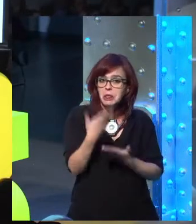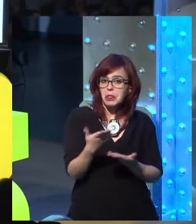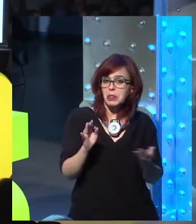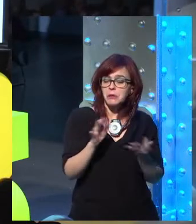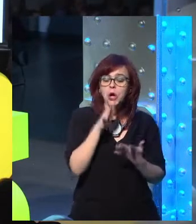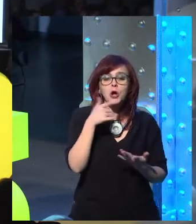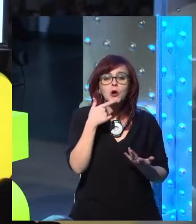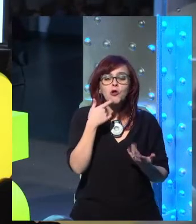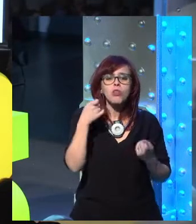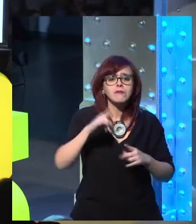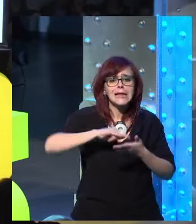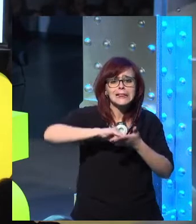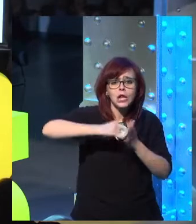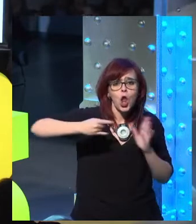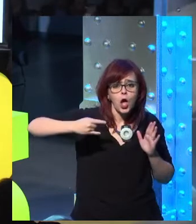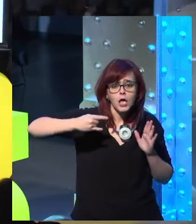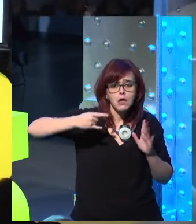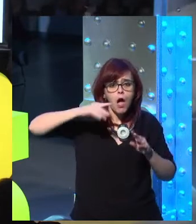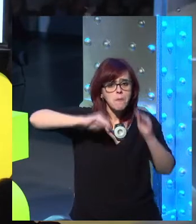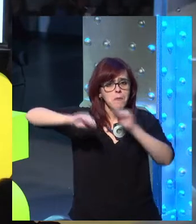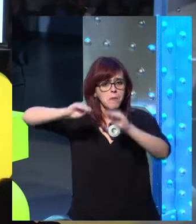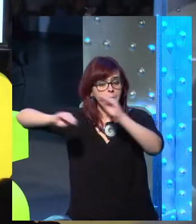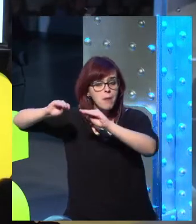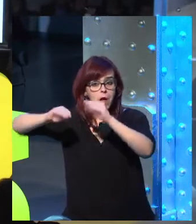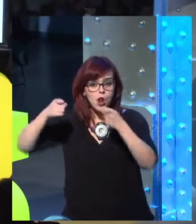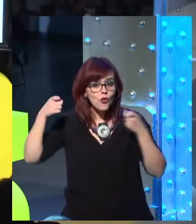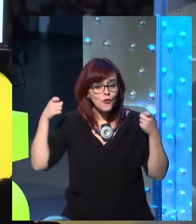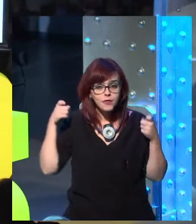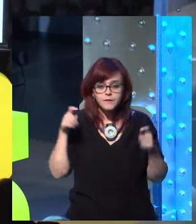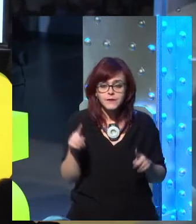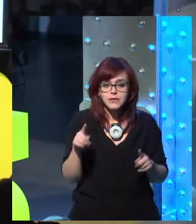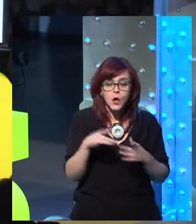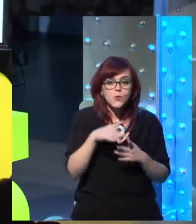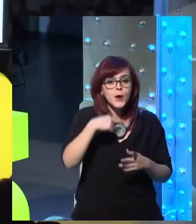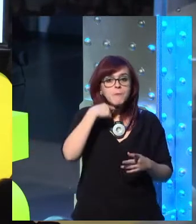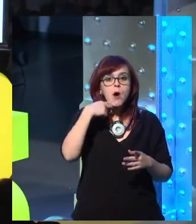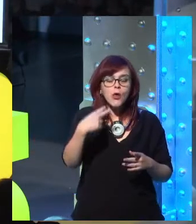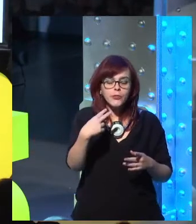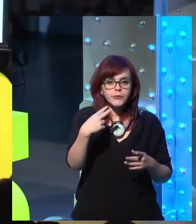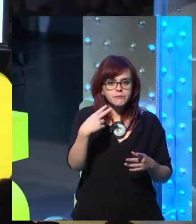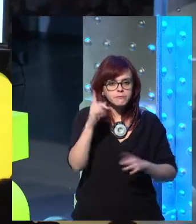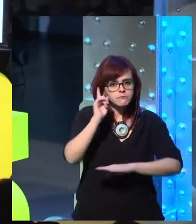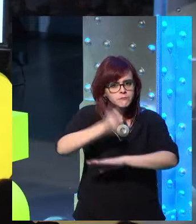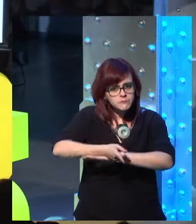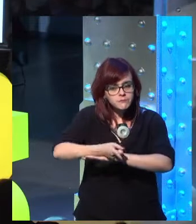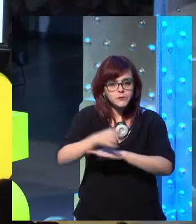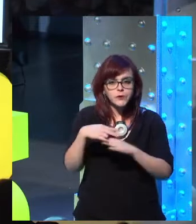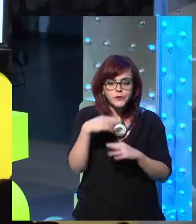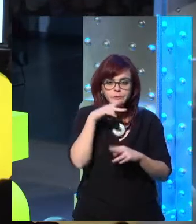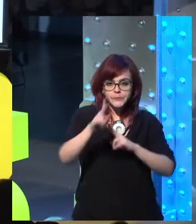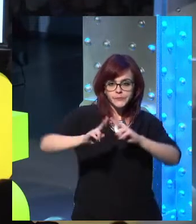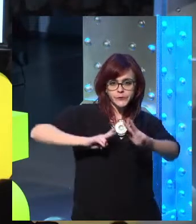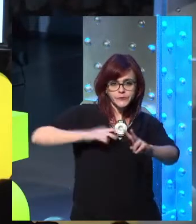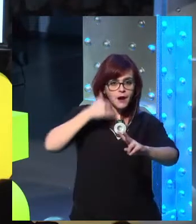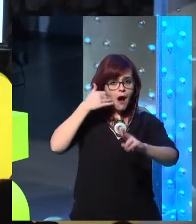go into. And you'd have to hire a person to speak that or have a really gross voice. You can hear this tone from another room. You